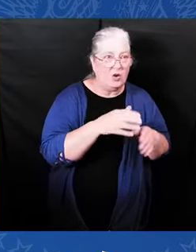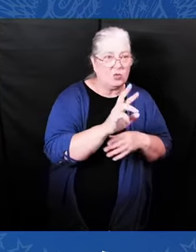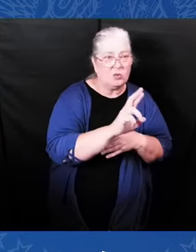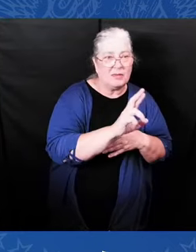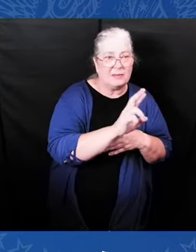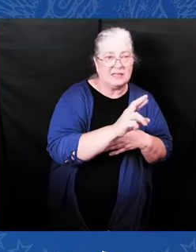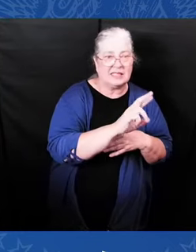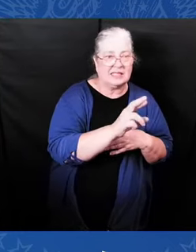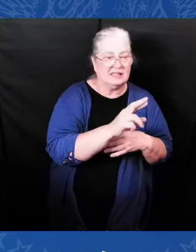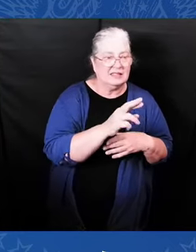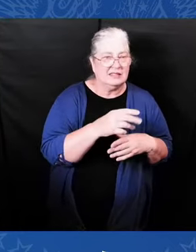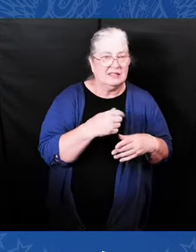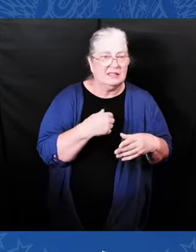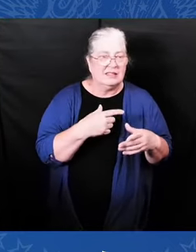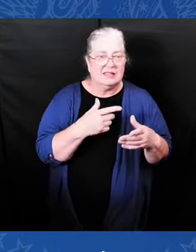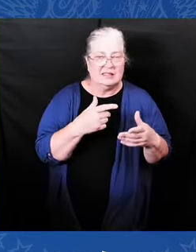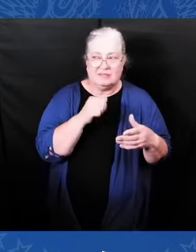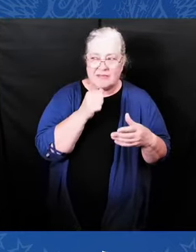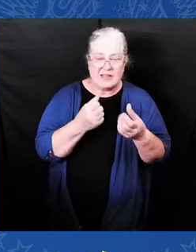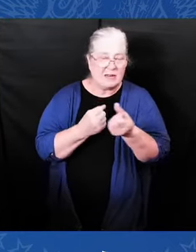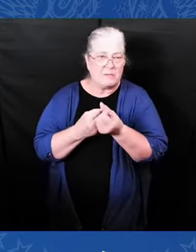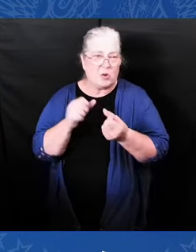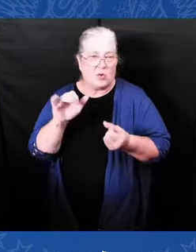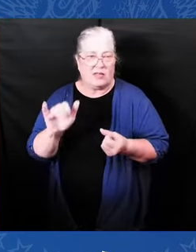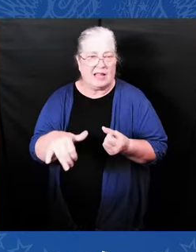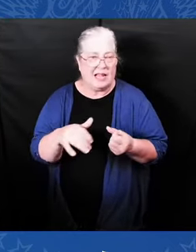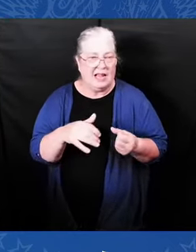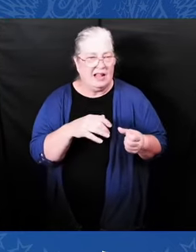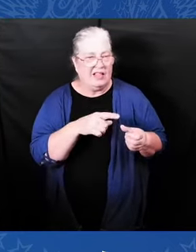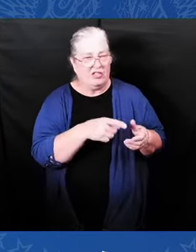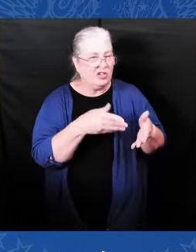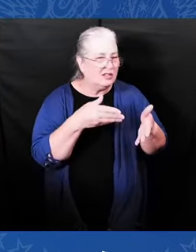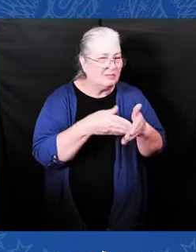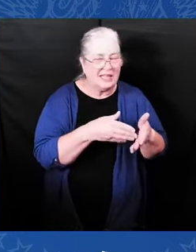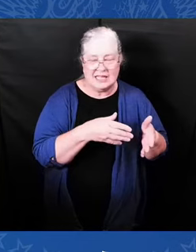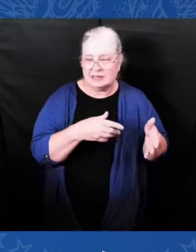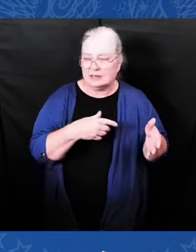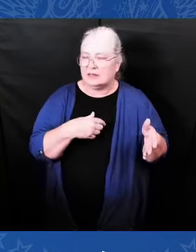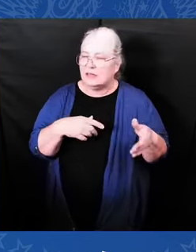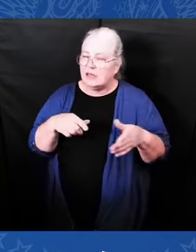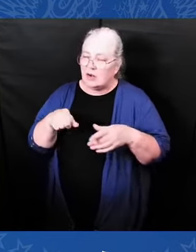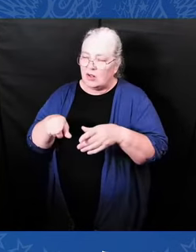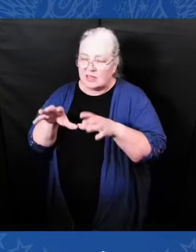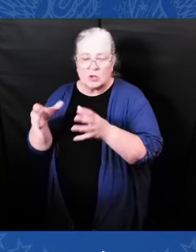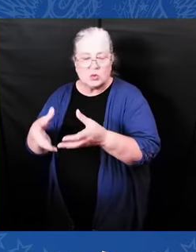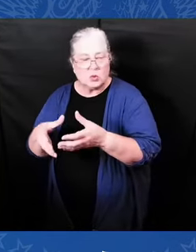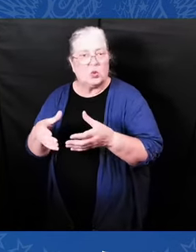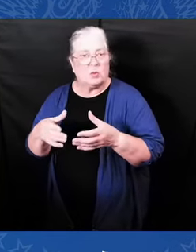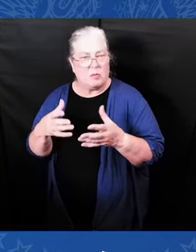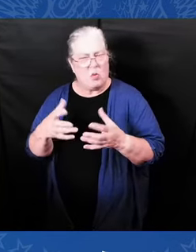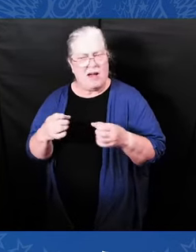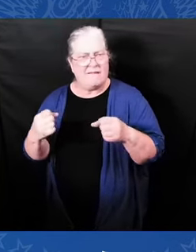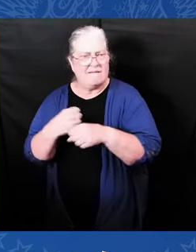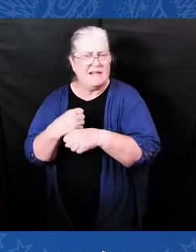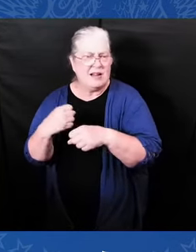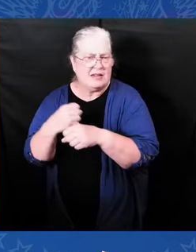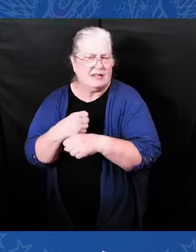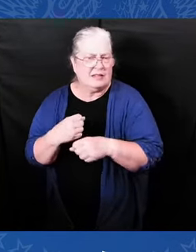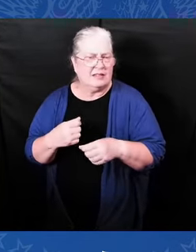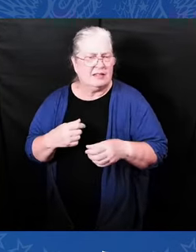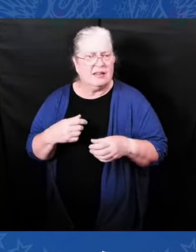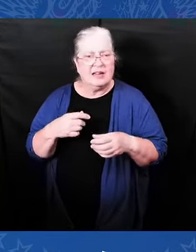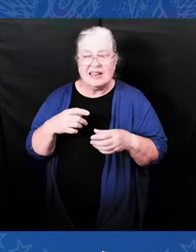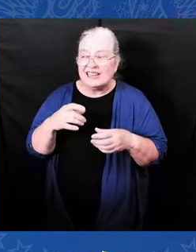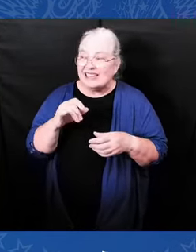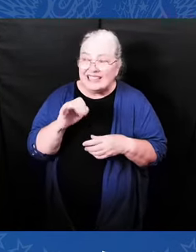continue to work and not get paid. A government shutdown could impact everything from food safety to cancer research to Head Start programs for children.